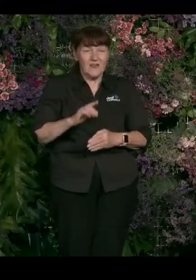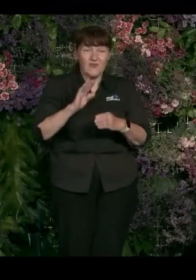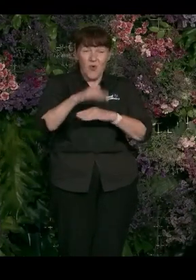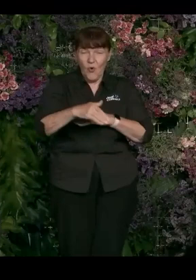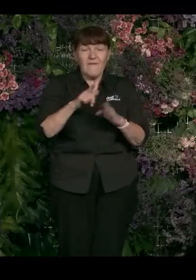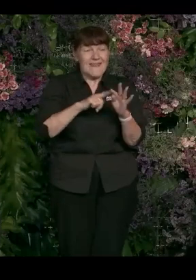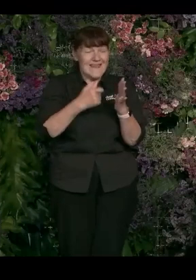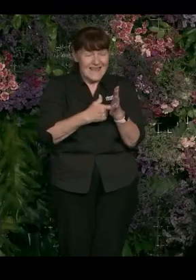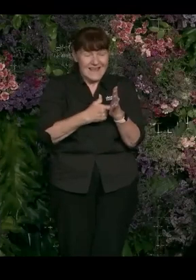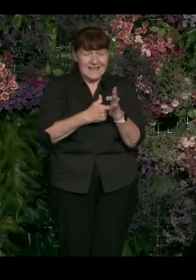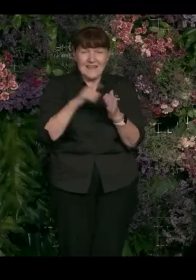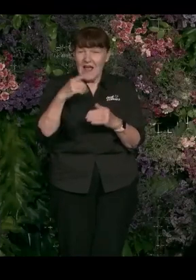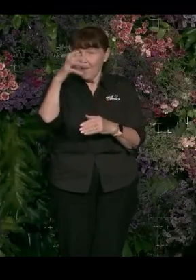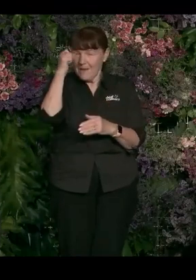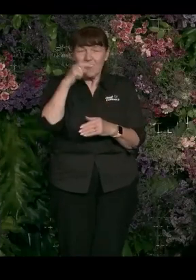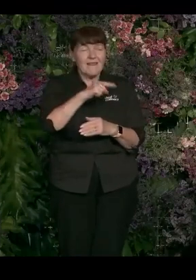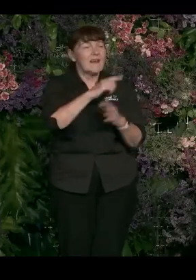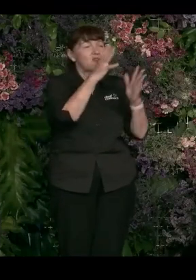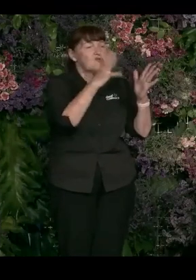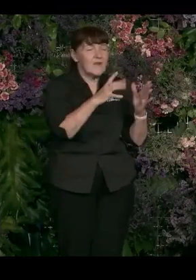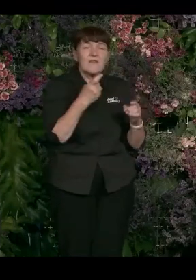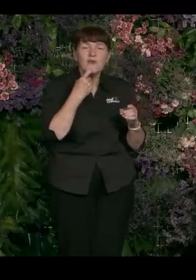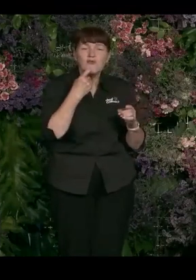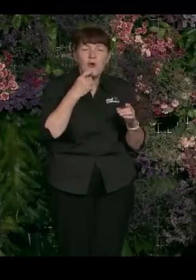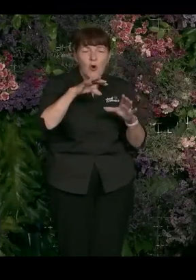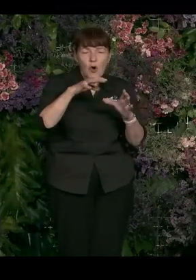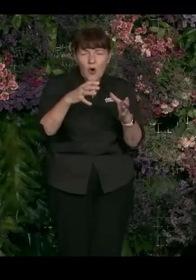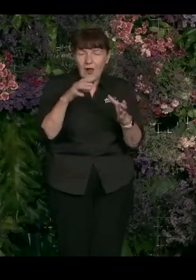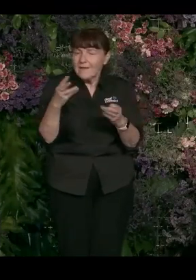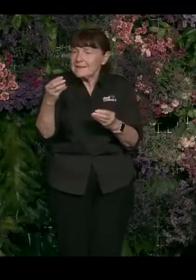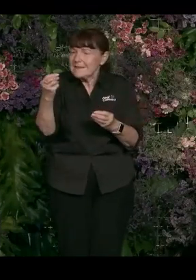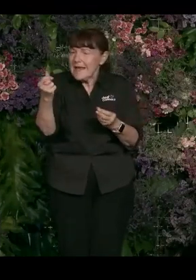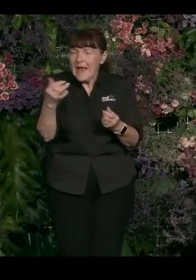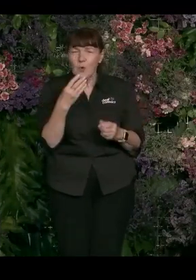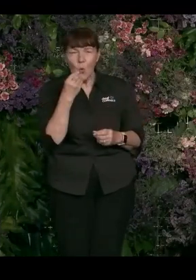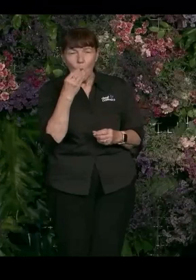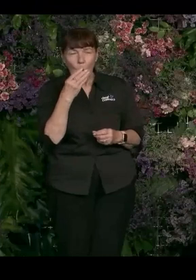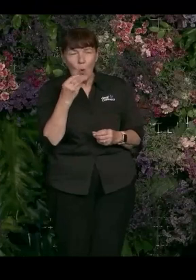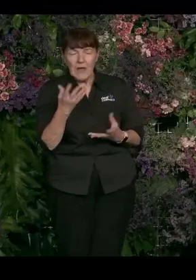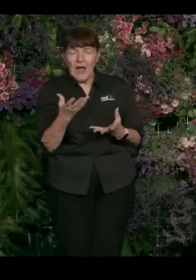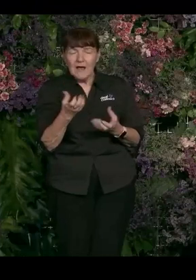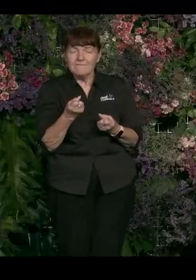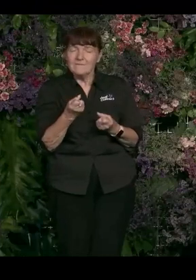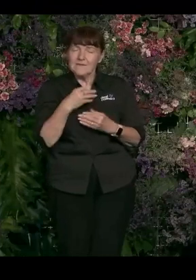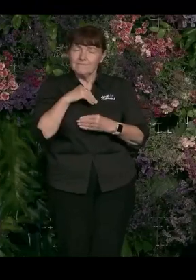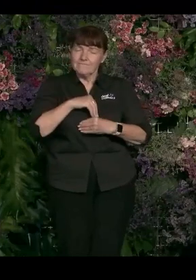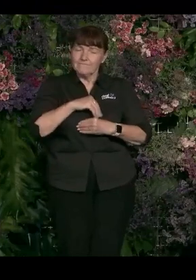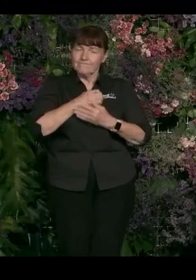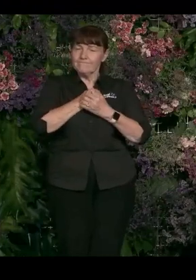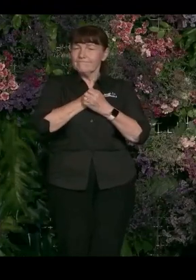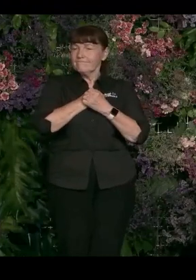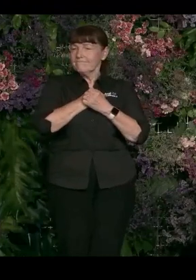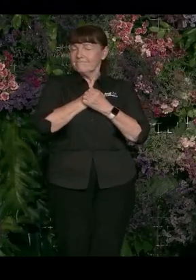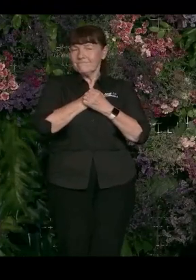all of our memories, that tree, that rock, that sand, that water, it holds all of that for you. So when you're there, it's strongest